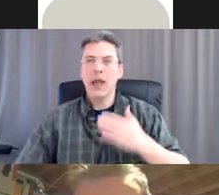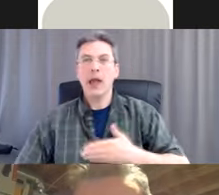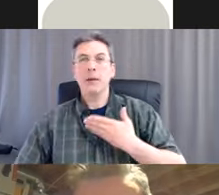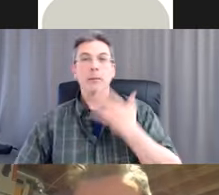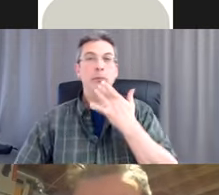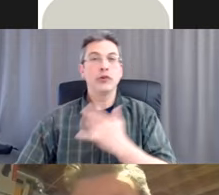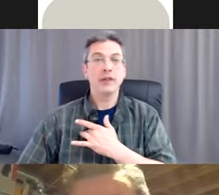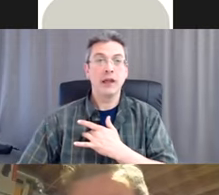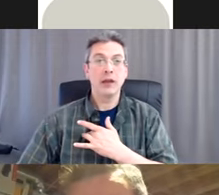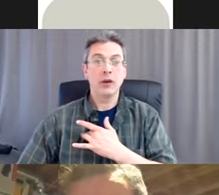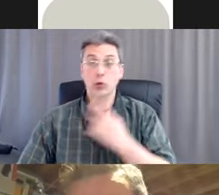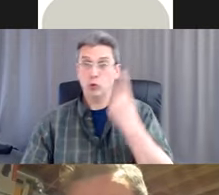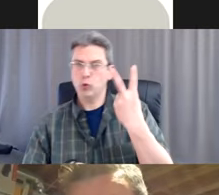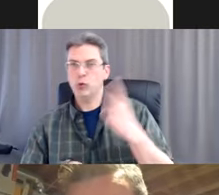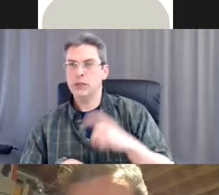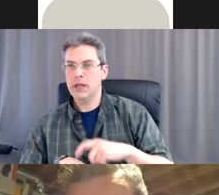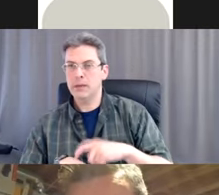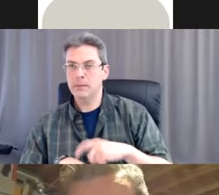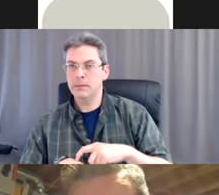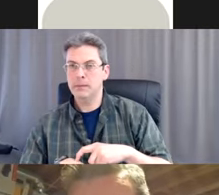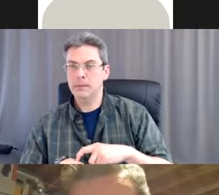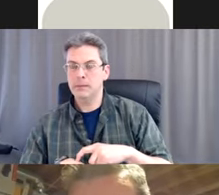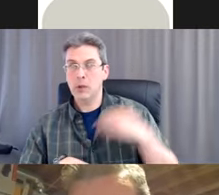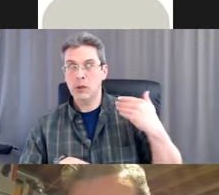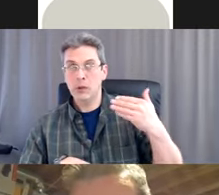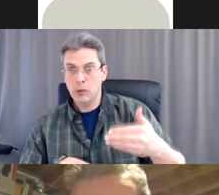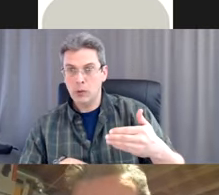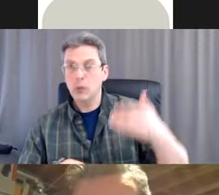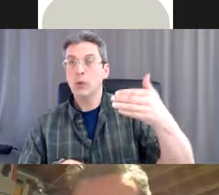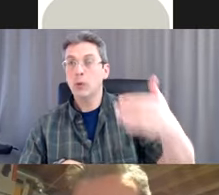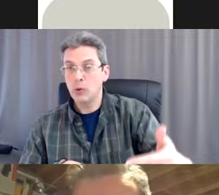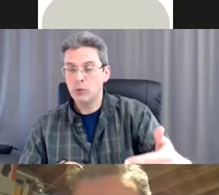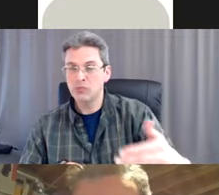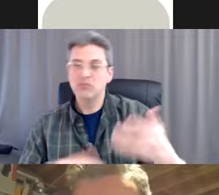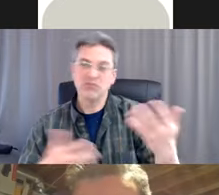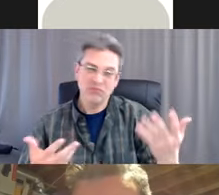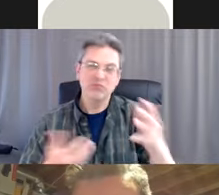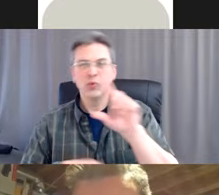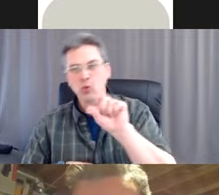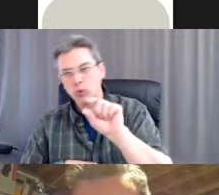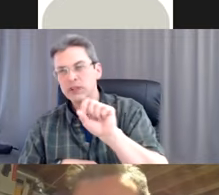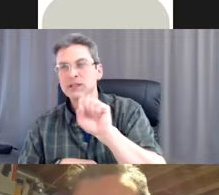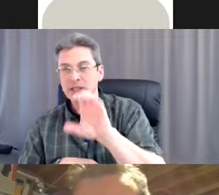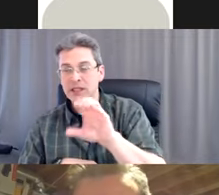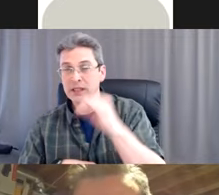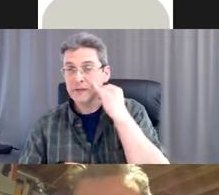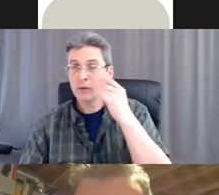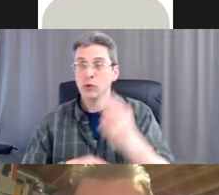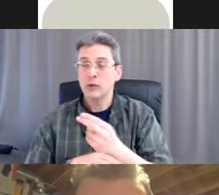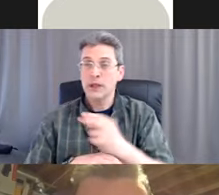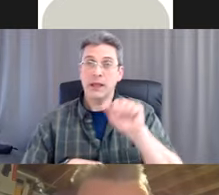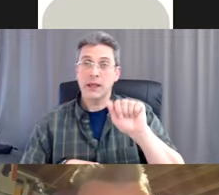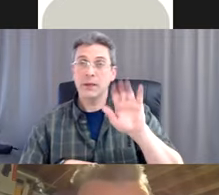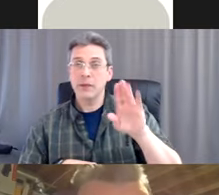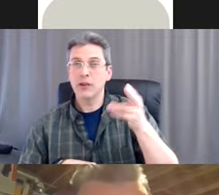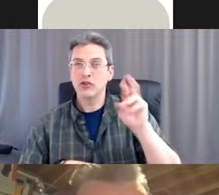That's an easy way or approximately 20 seconds with soap and water. If you're using ABHRs, you have to do it until